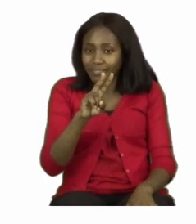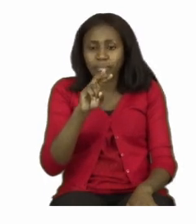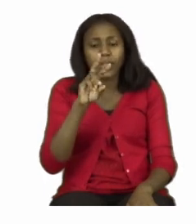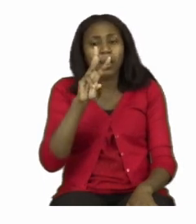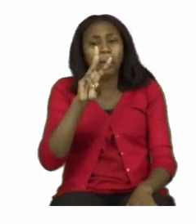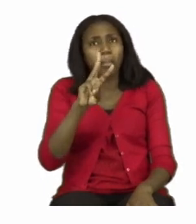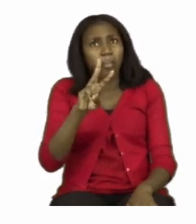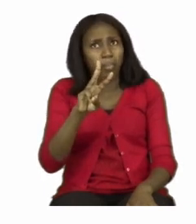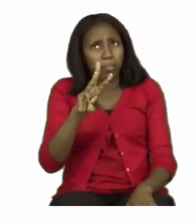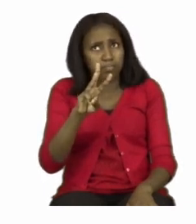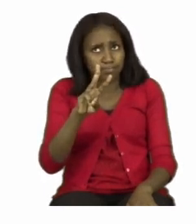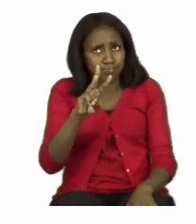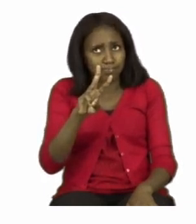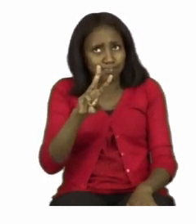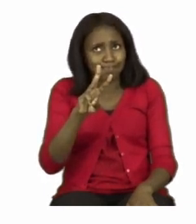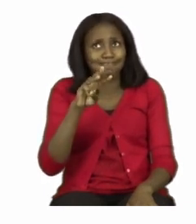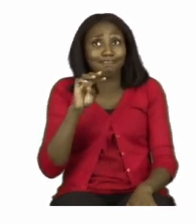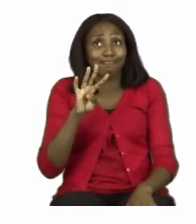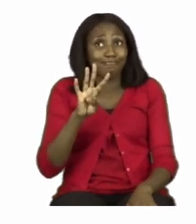three,